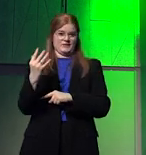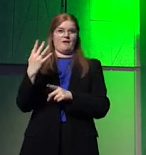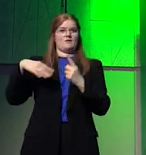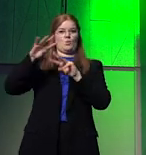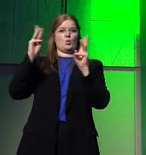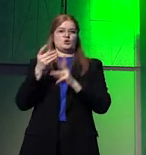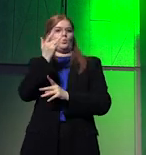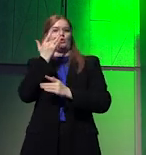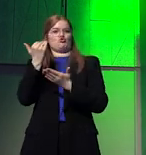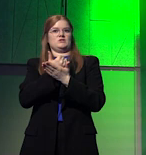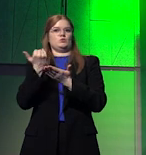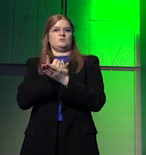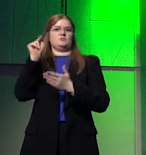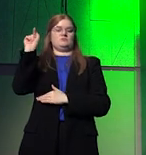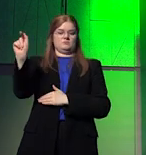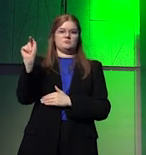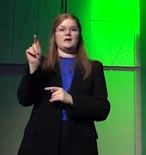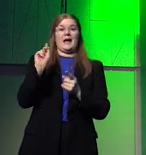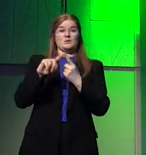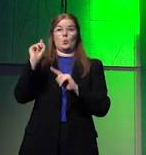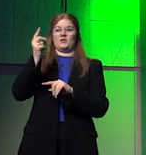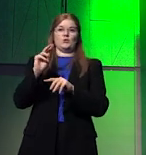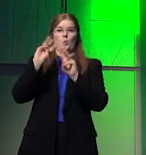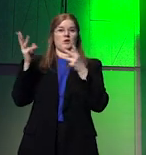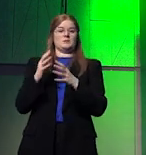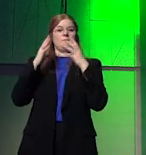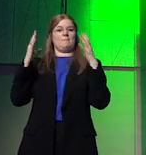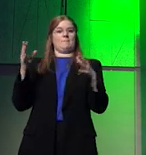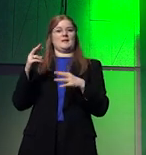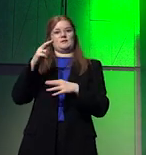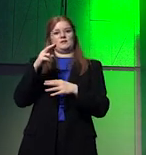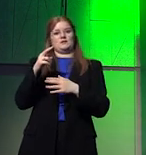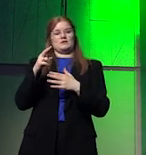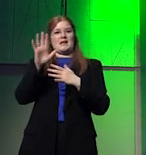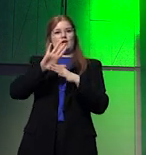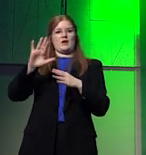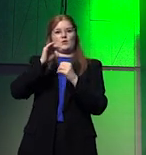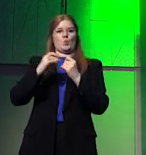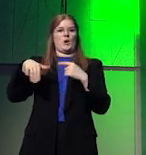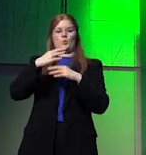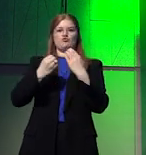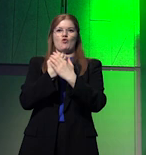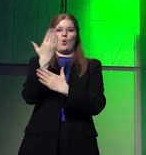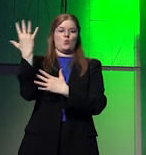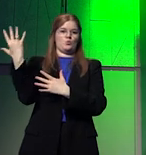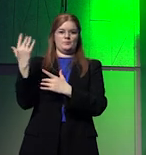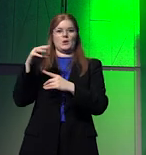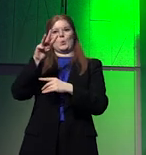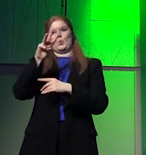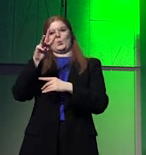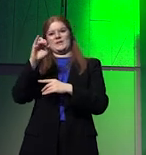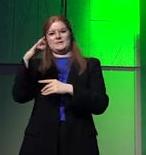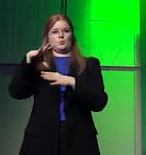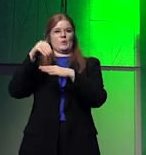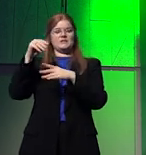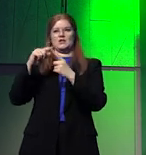of the world's water resources. It is also one of the world's largest bread baskets for wheat, sunflower oil, and other types